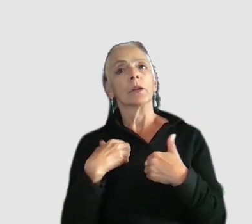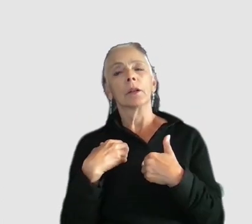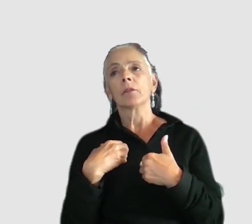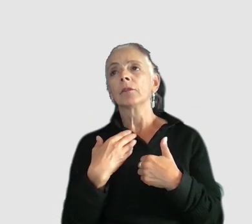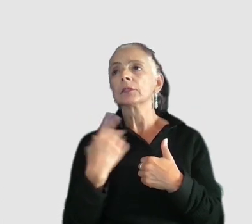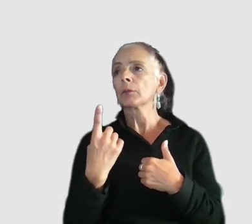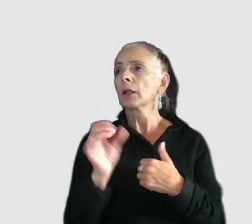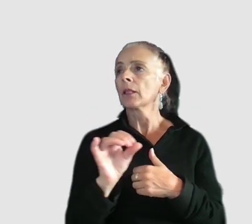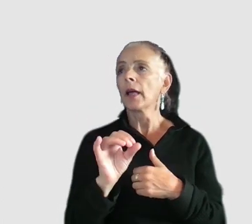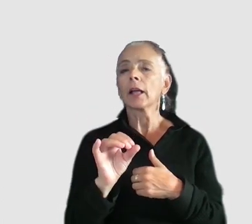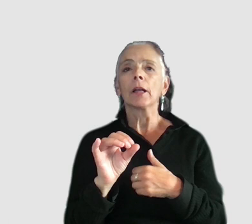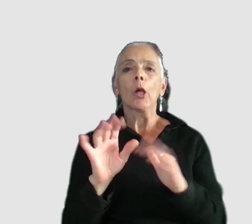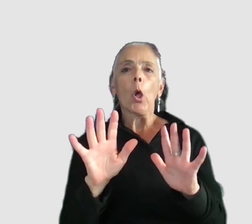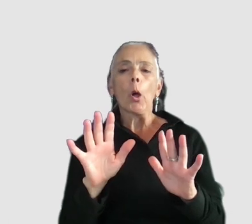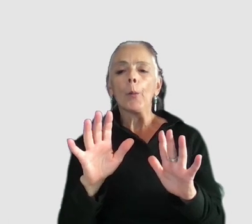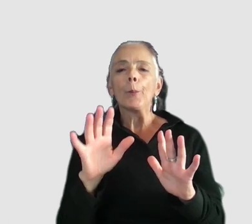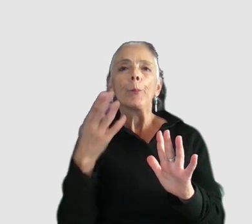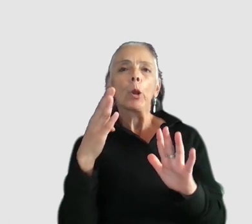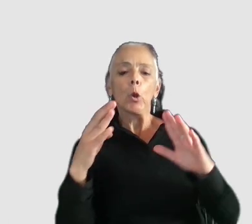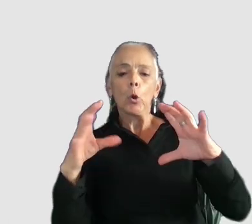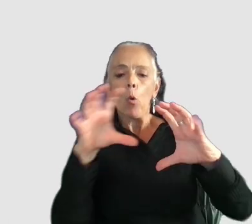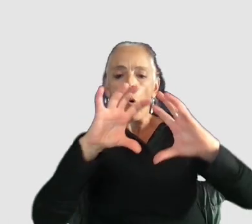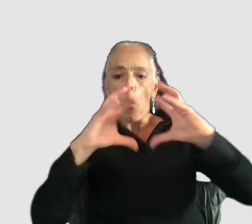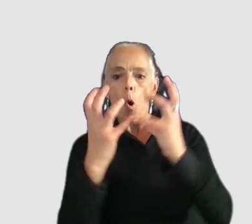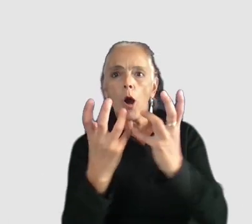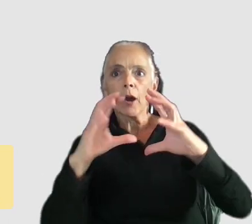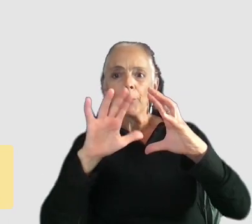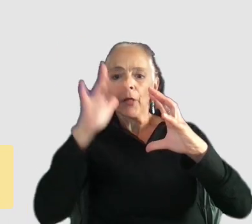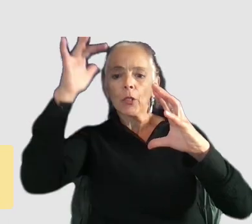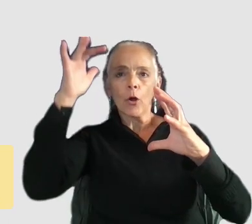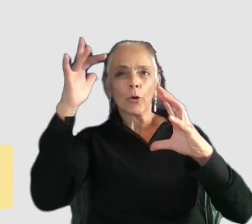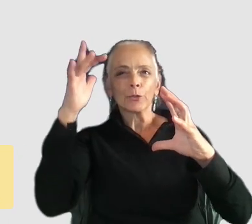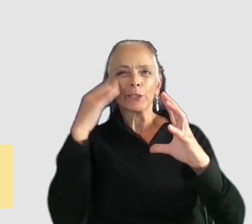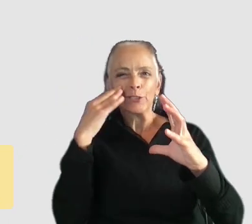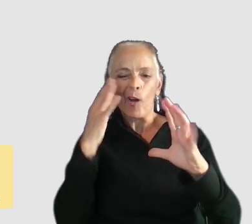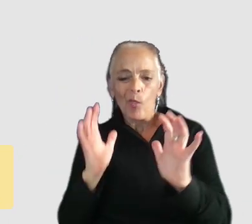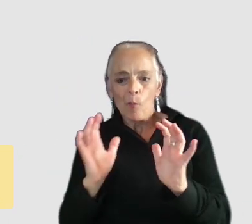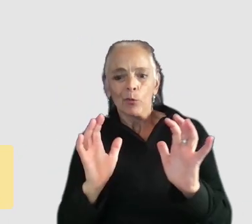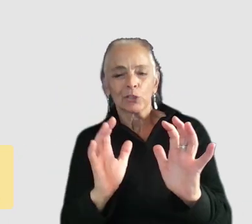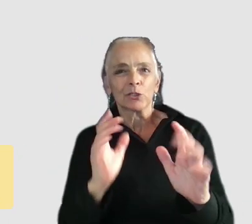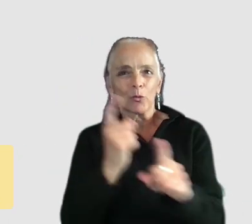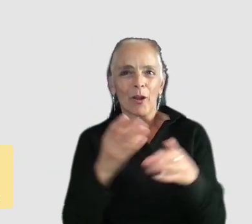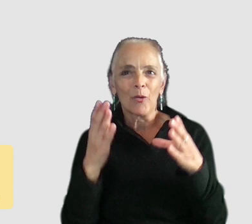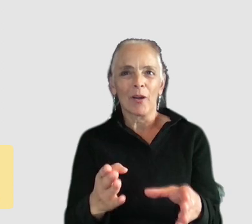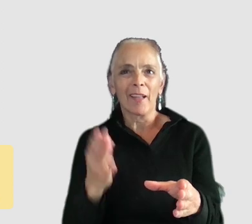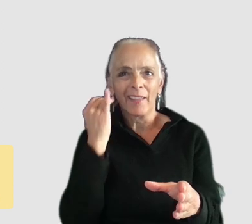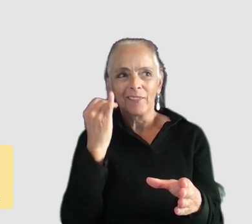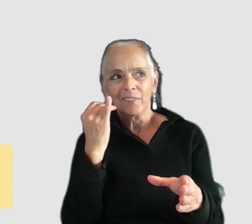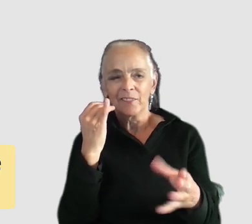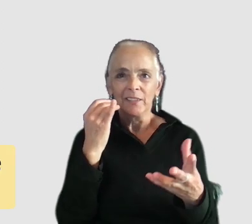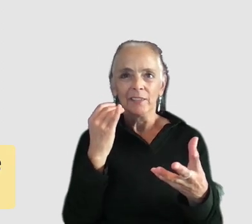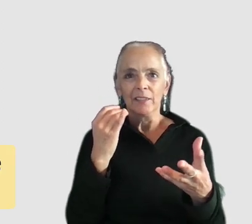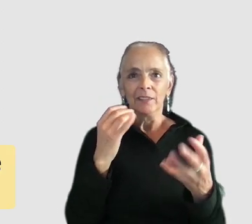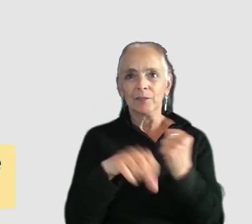a glowy blue orb like they have in magic the gathering arena that gently nudges you in the right direction if you've taken a little while to make your play